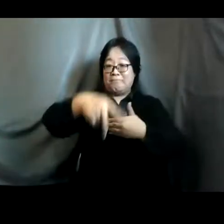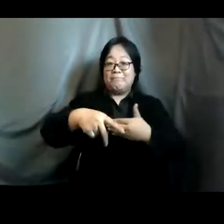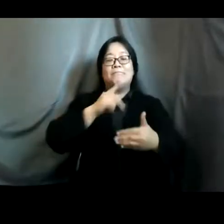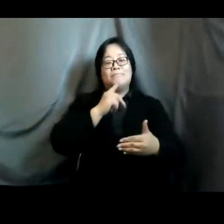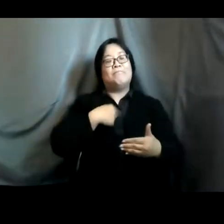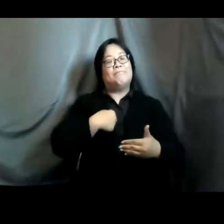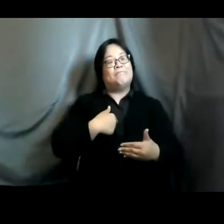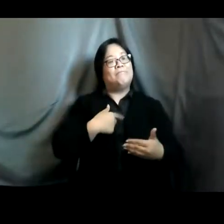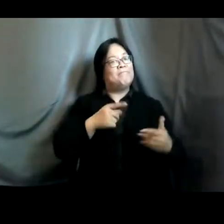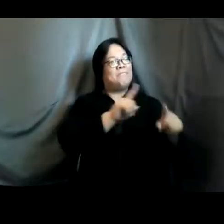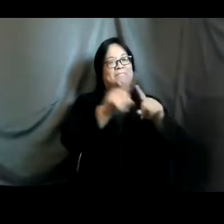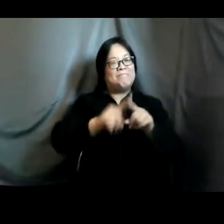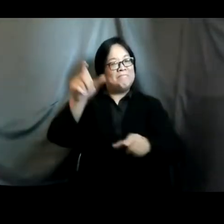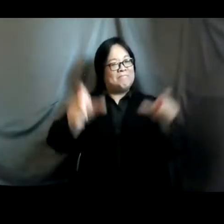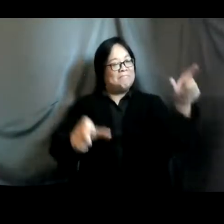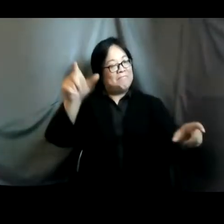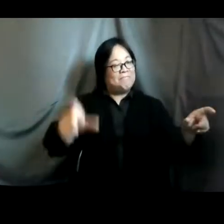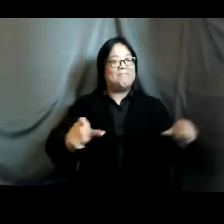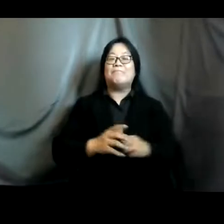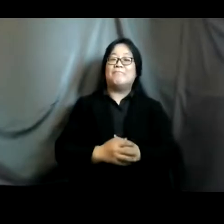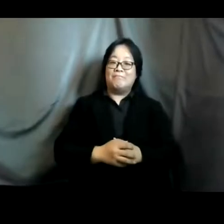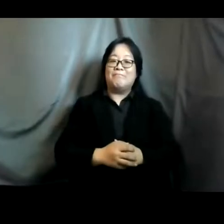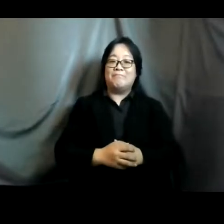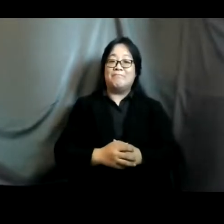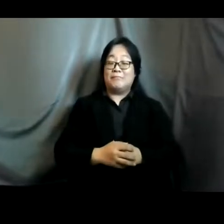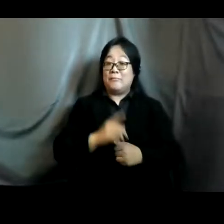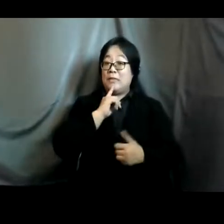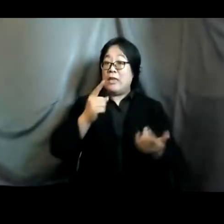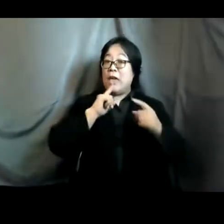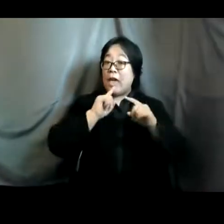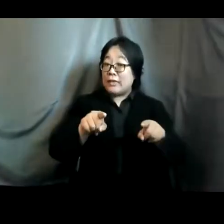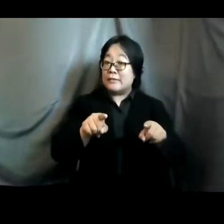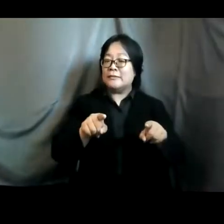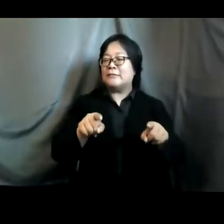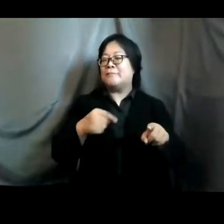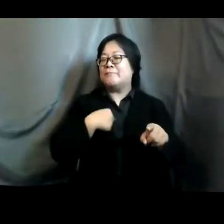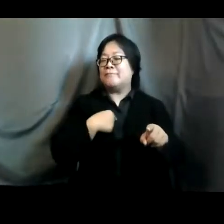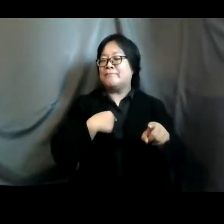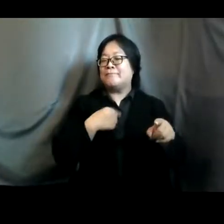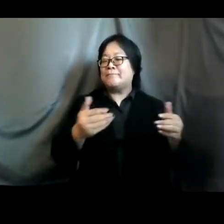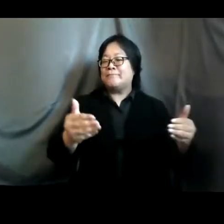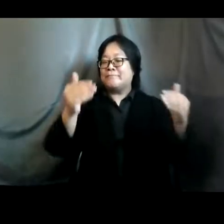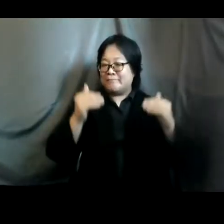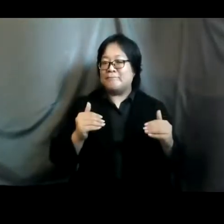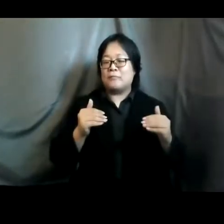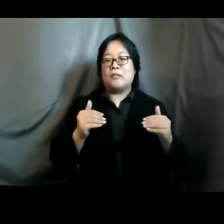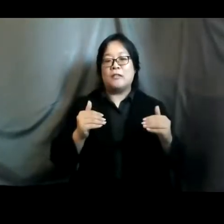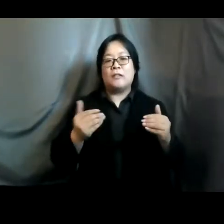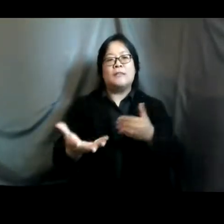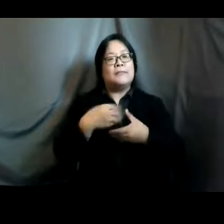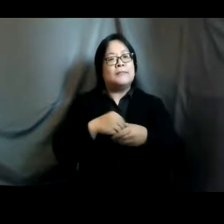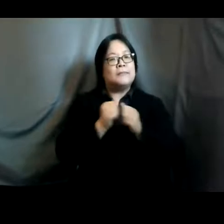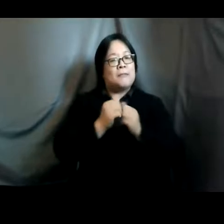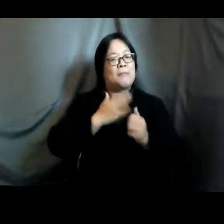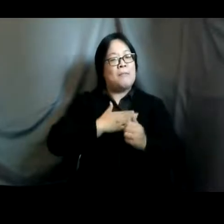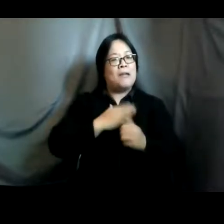personalities and um yeah to answer this question let me take you together to uh the journey of my teenage